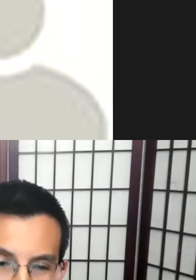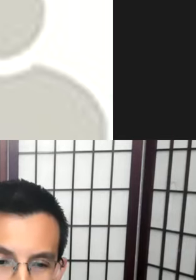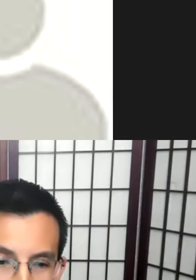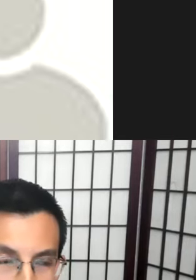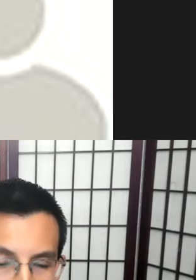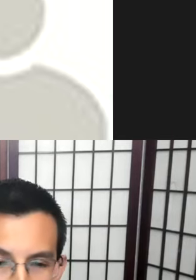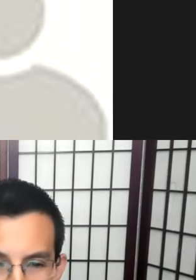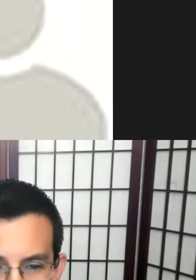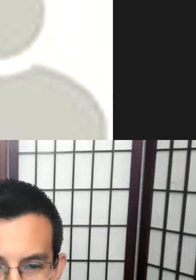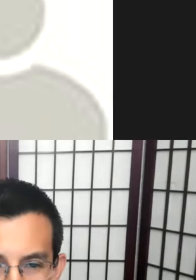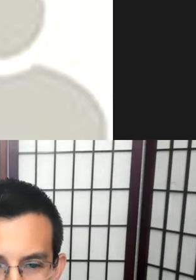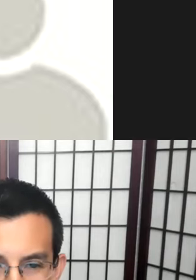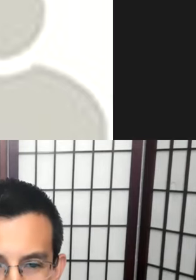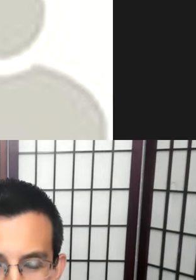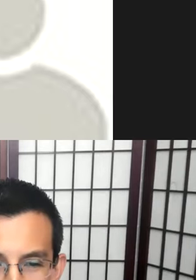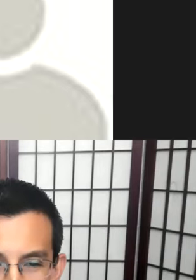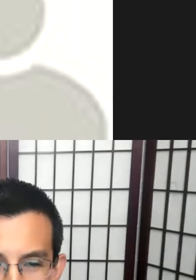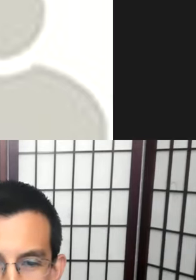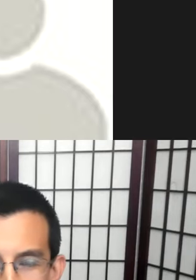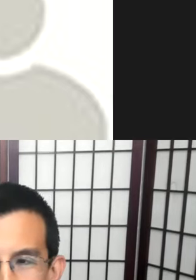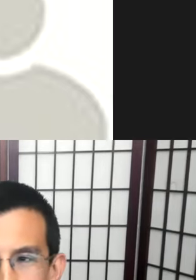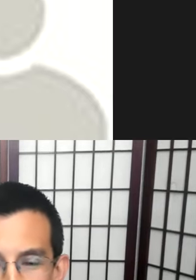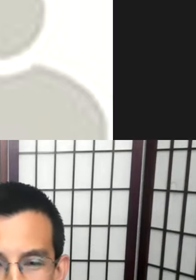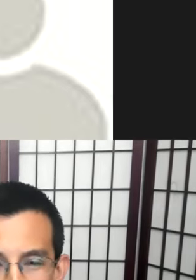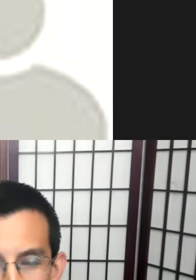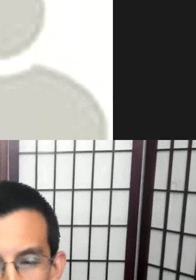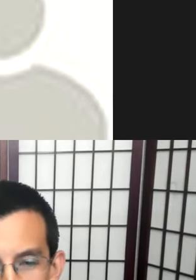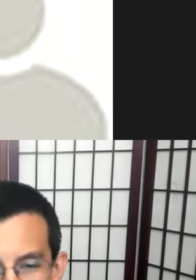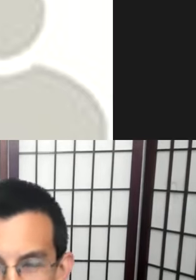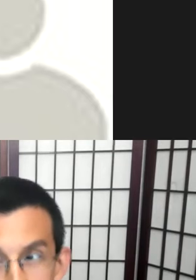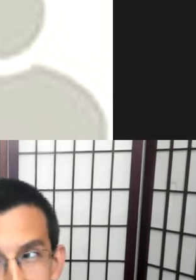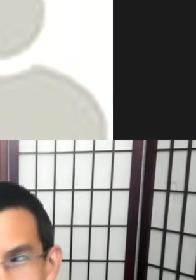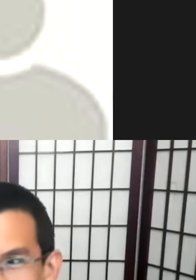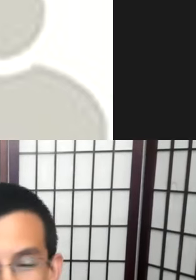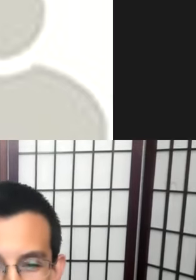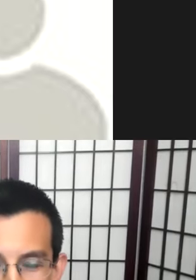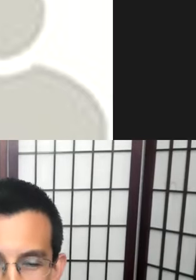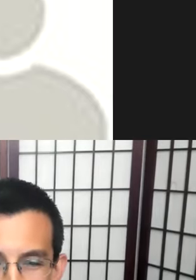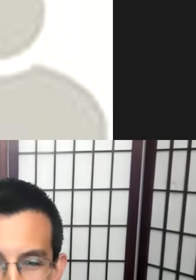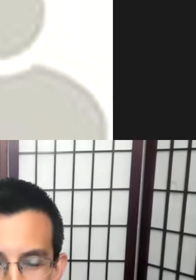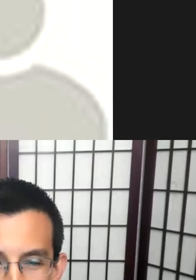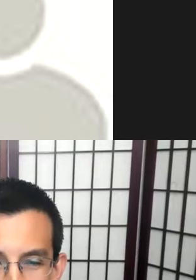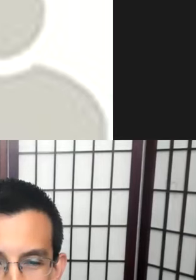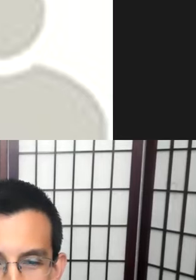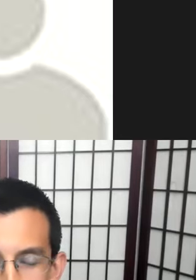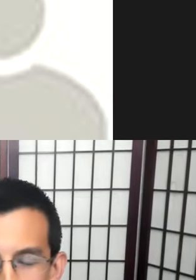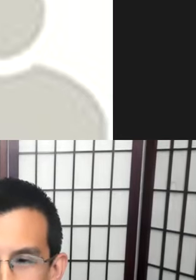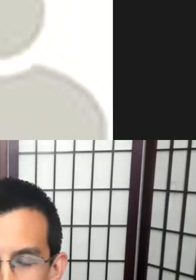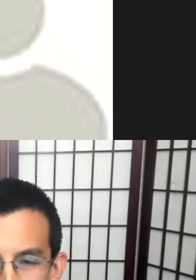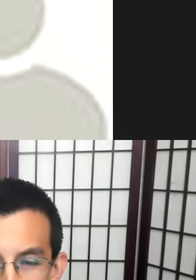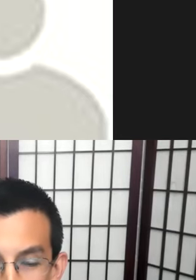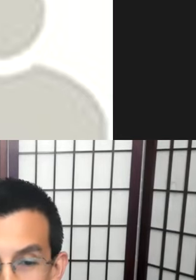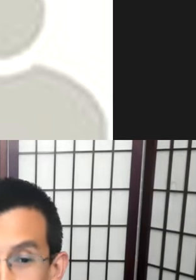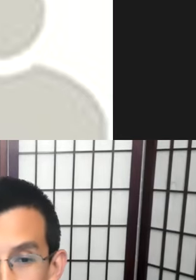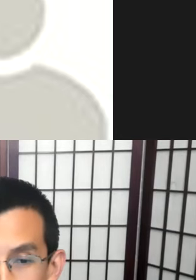reinforces colonial logics. And that even if it were in theory to be used in reference